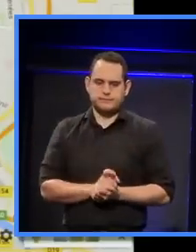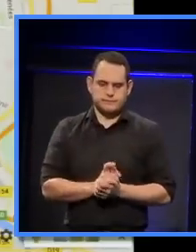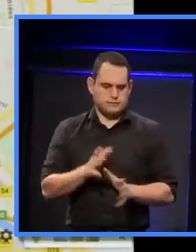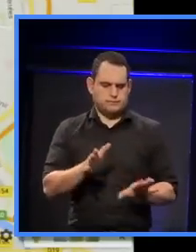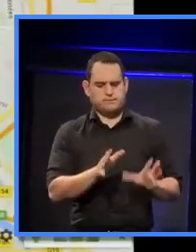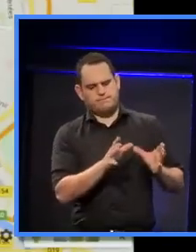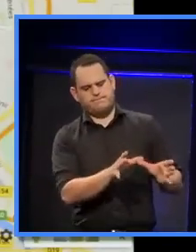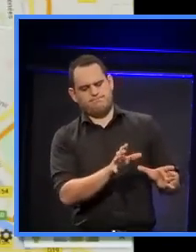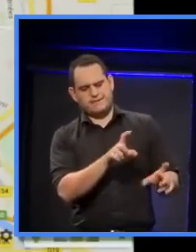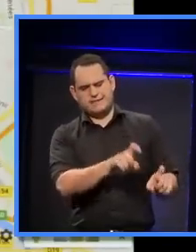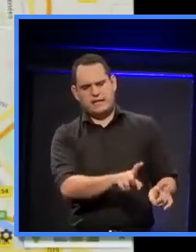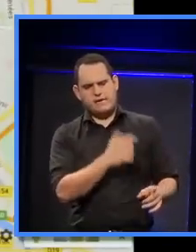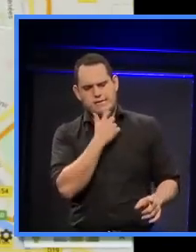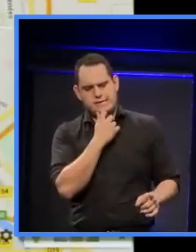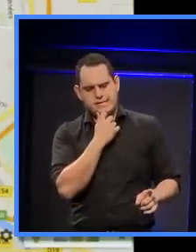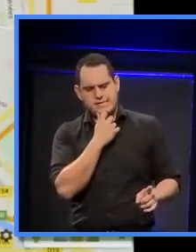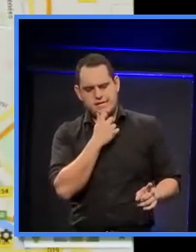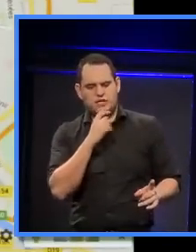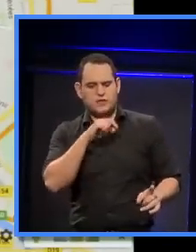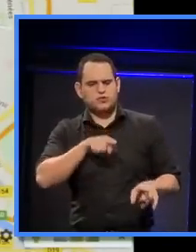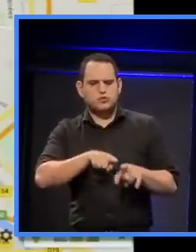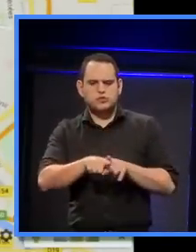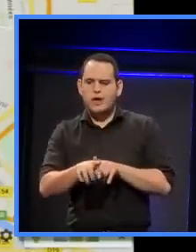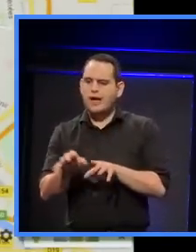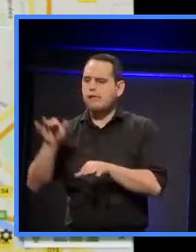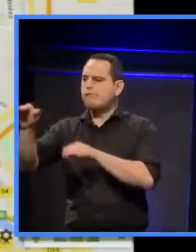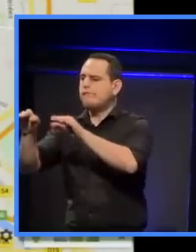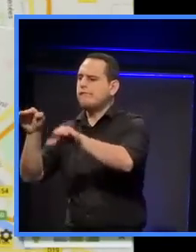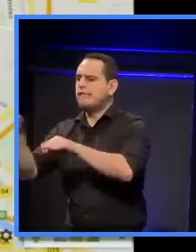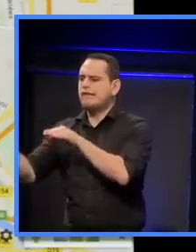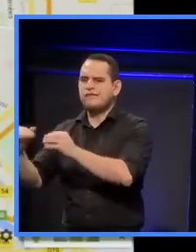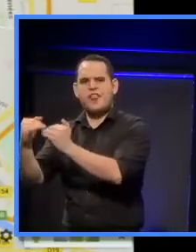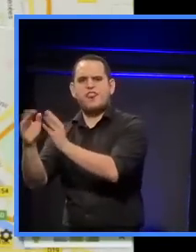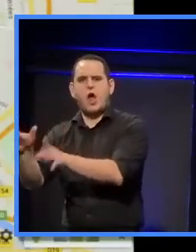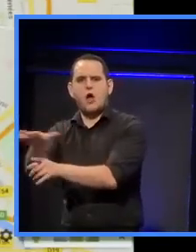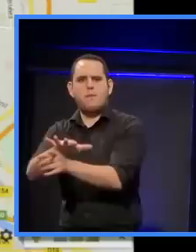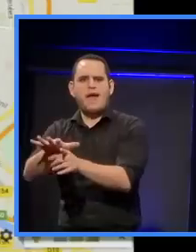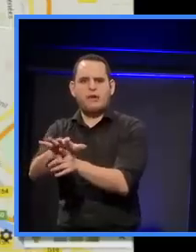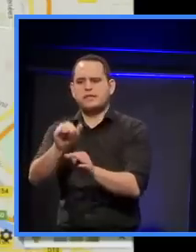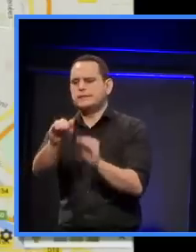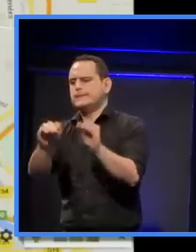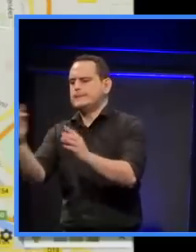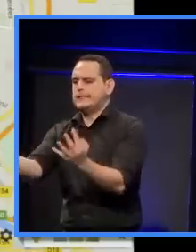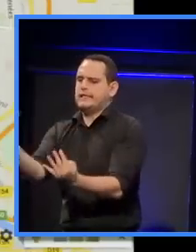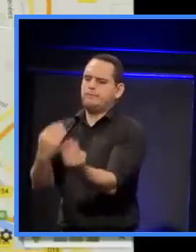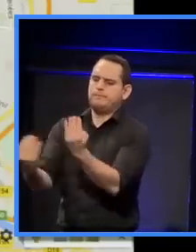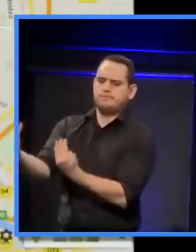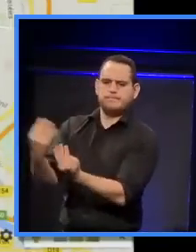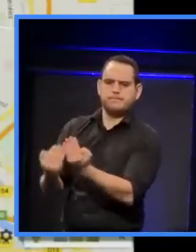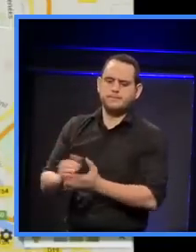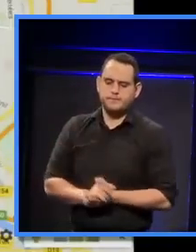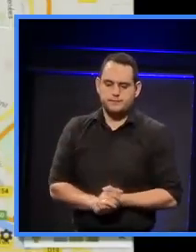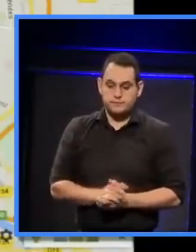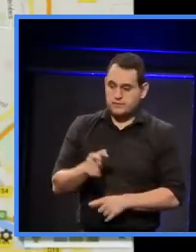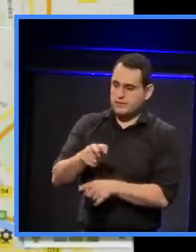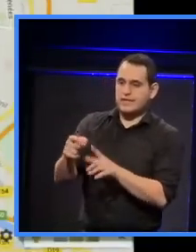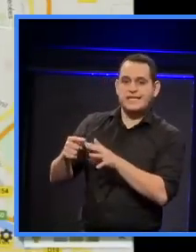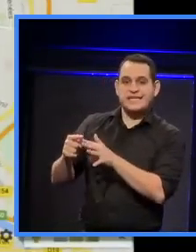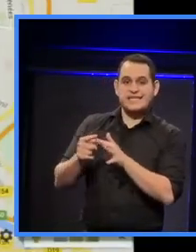try and reach out to more of the suburbs. The eastern suburbs where a lot of the